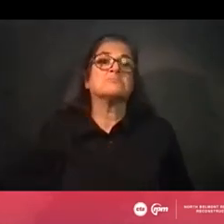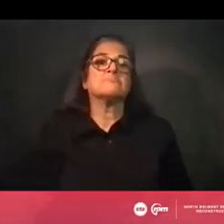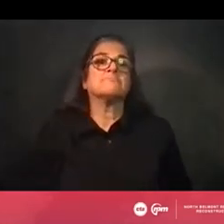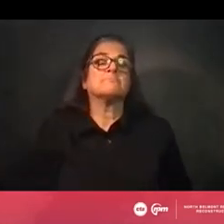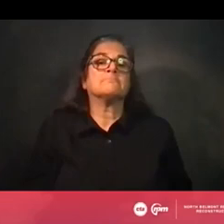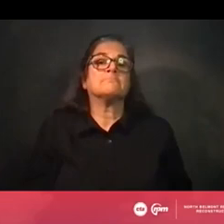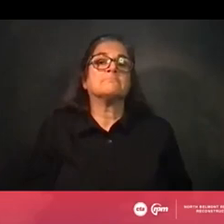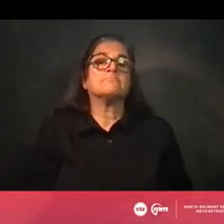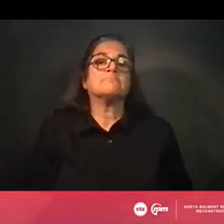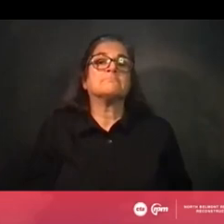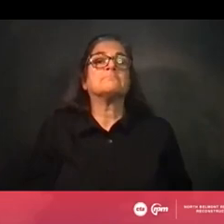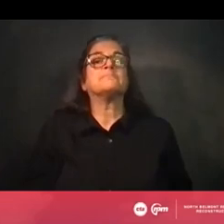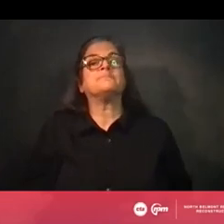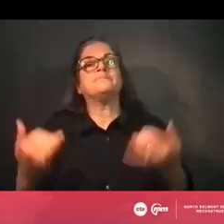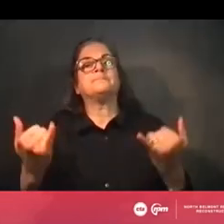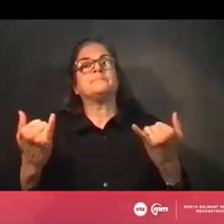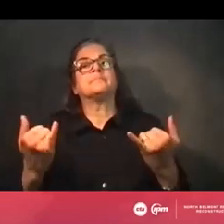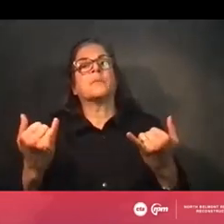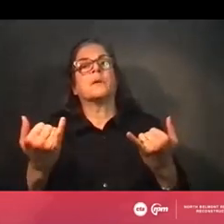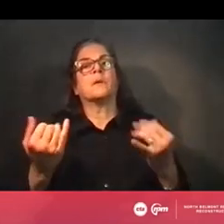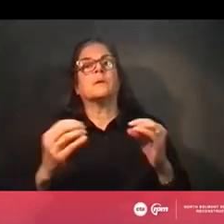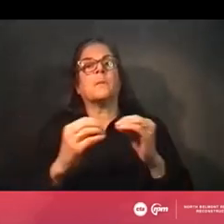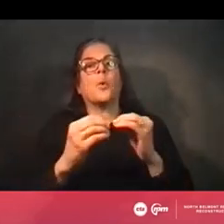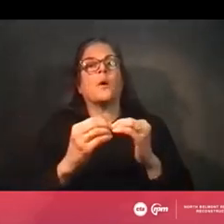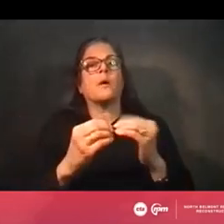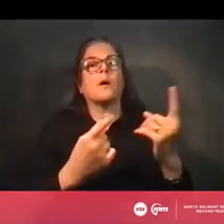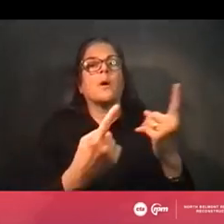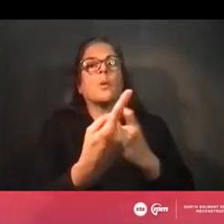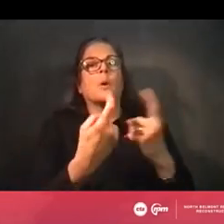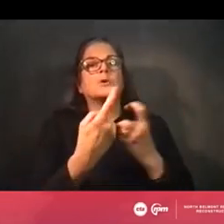Okay. I'm going to go back to a couple of questions we've been getting in the chat.